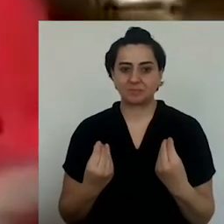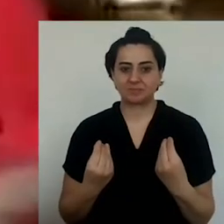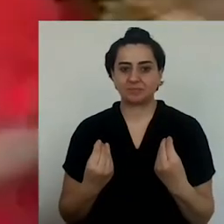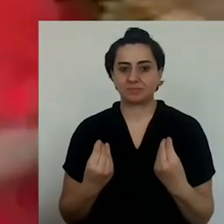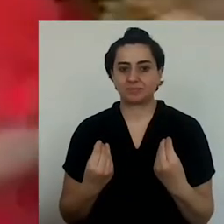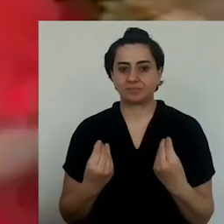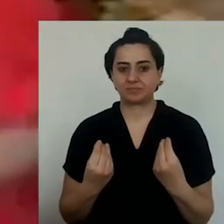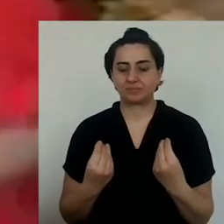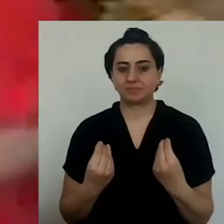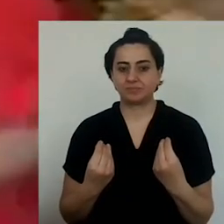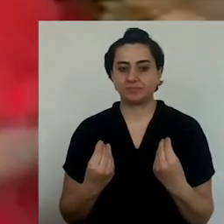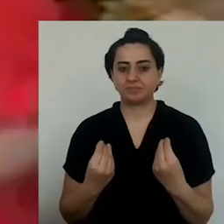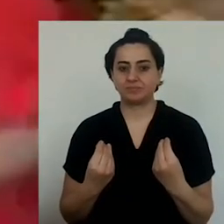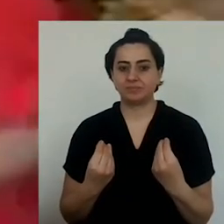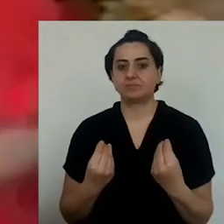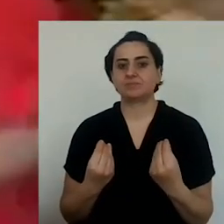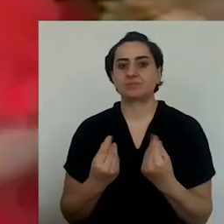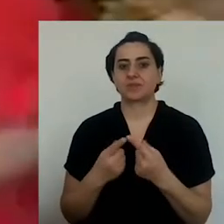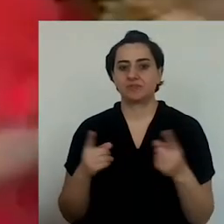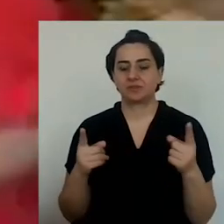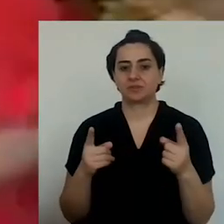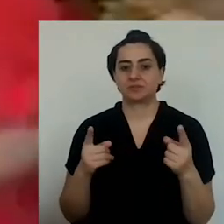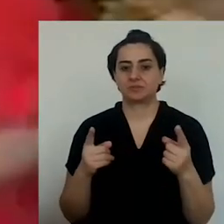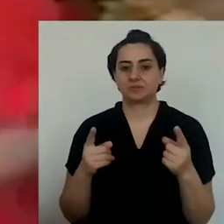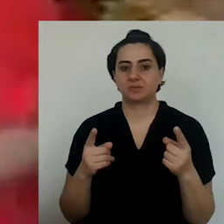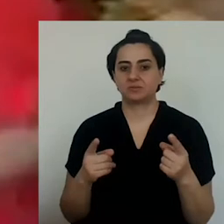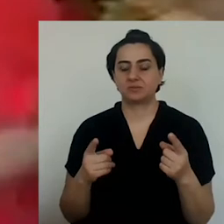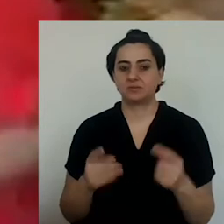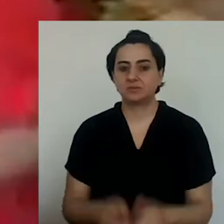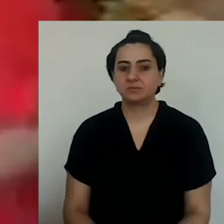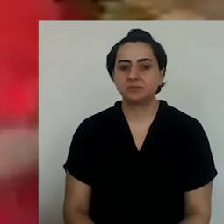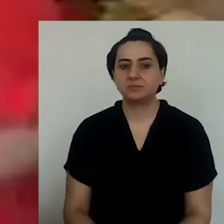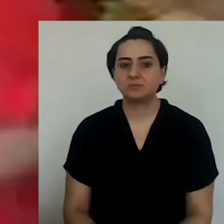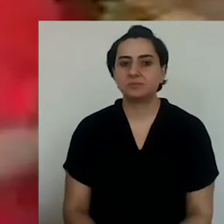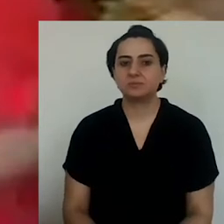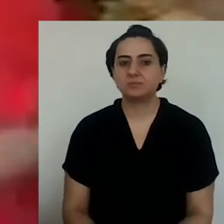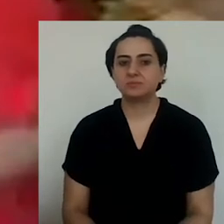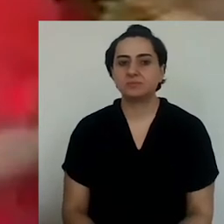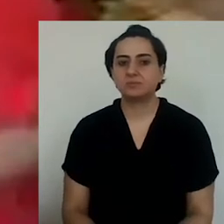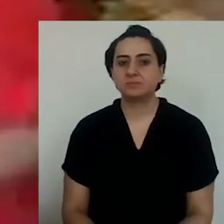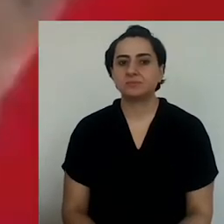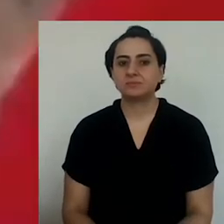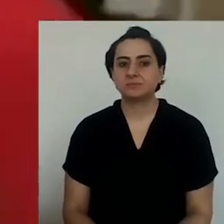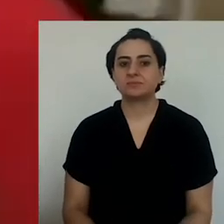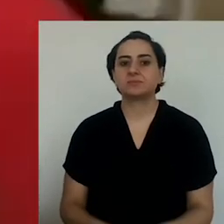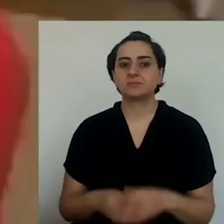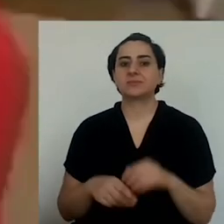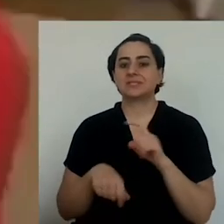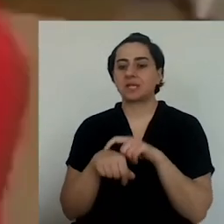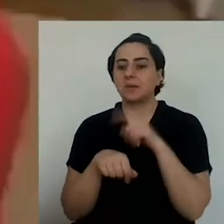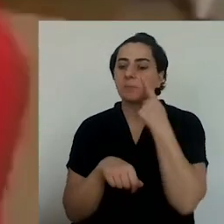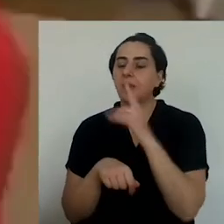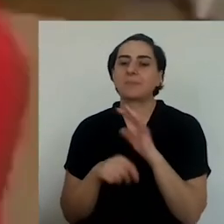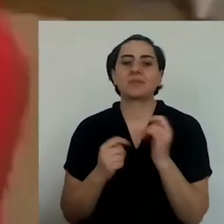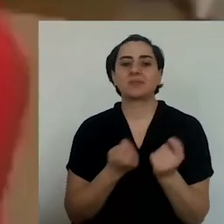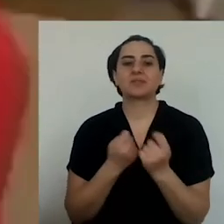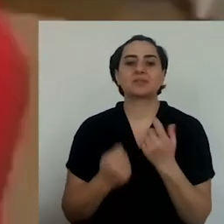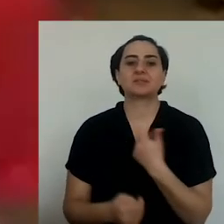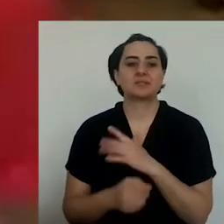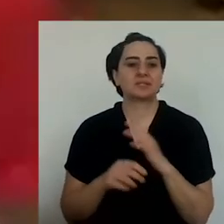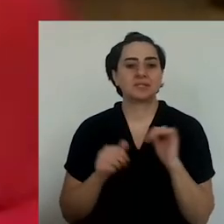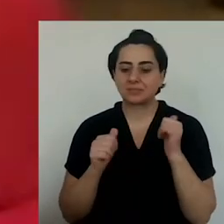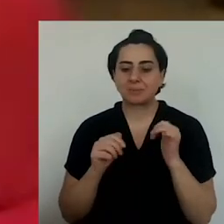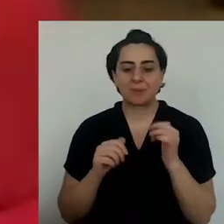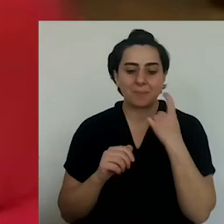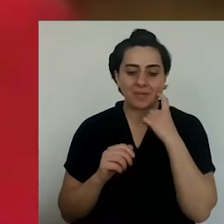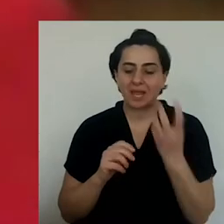I didn't really check the clock because it was great having a conversation with you. And I don't like